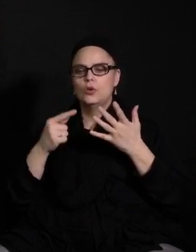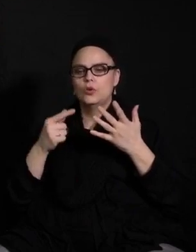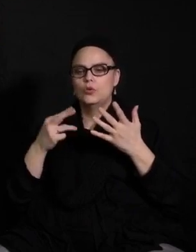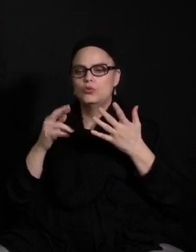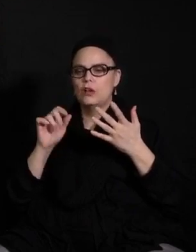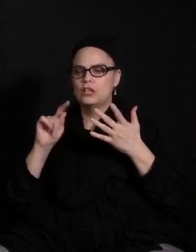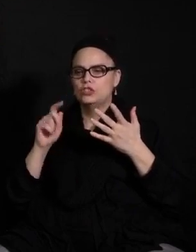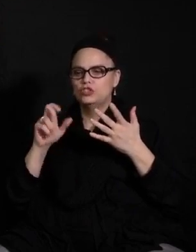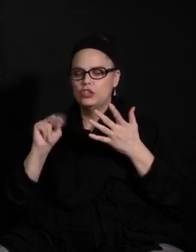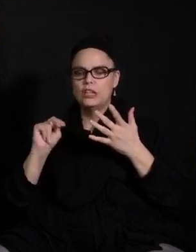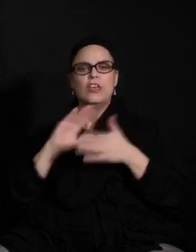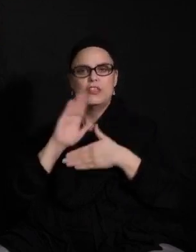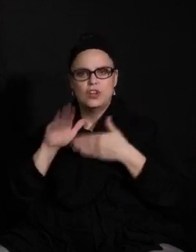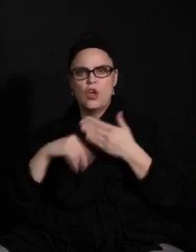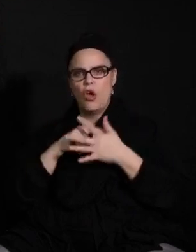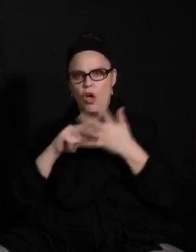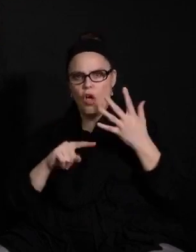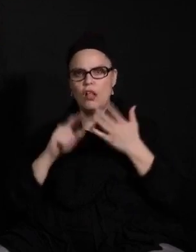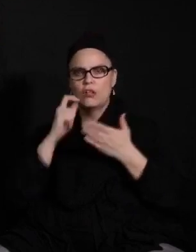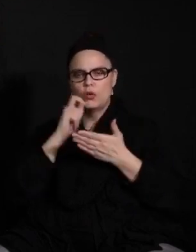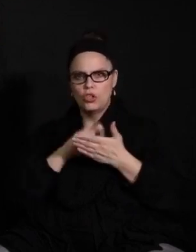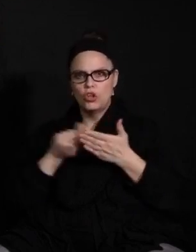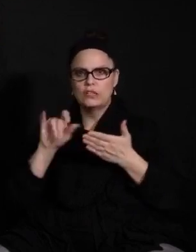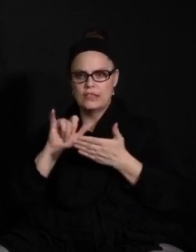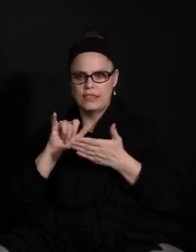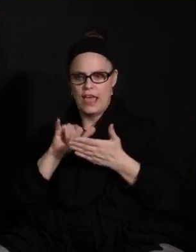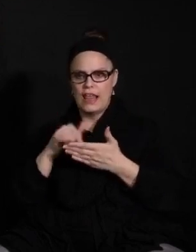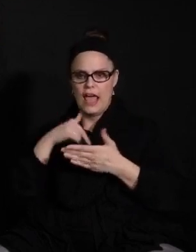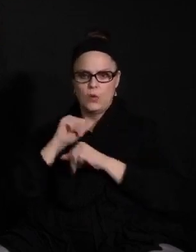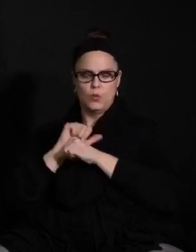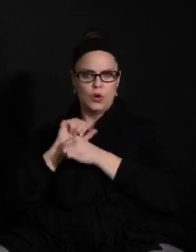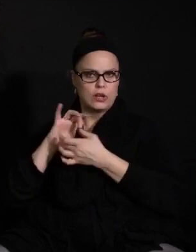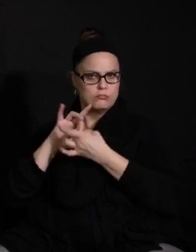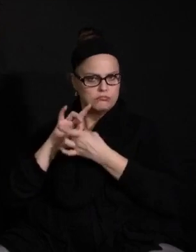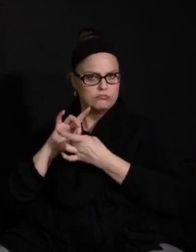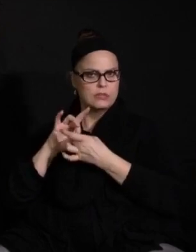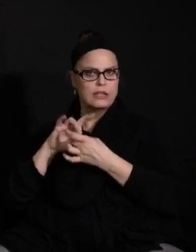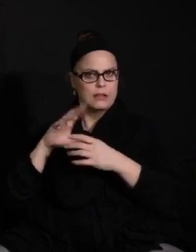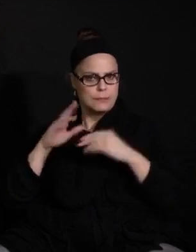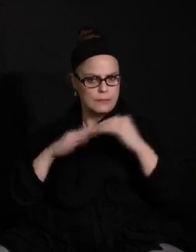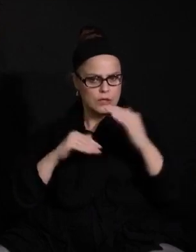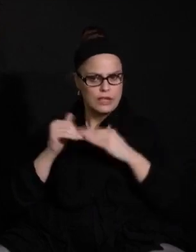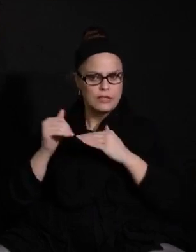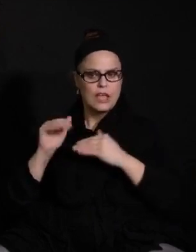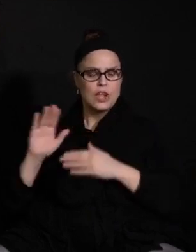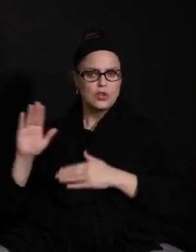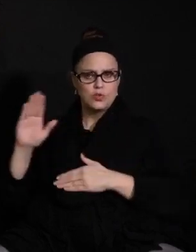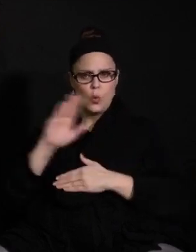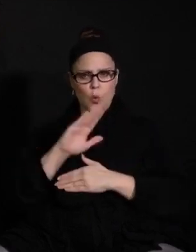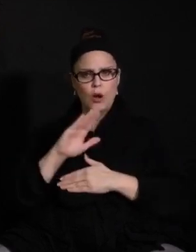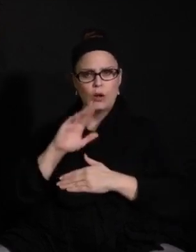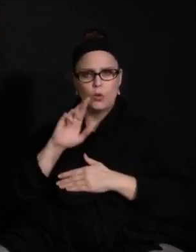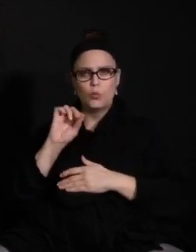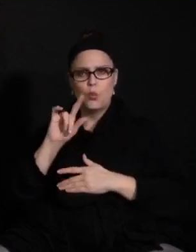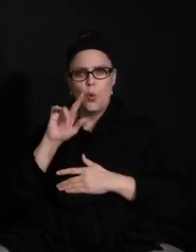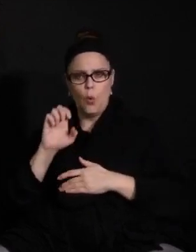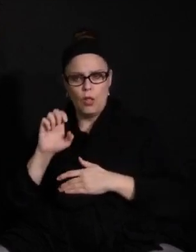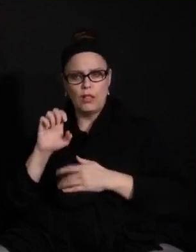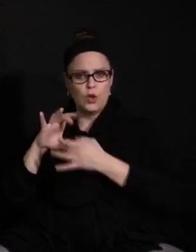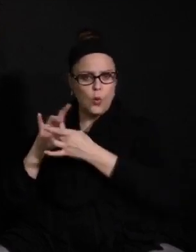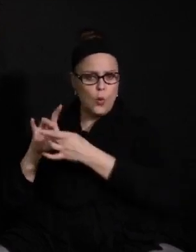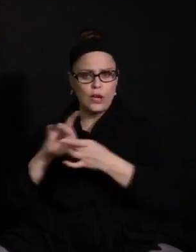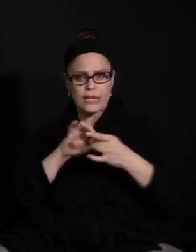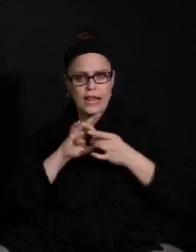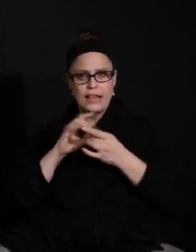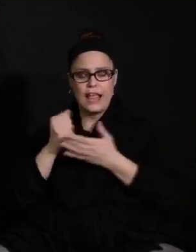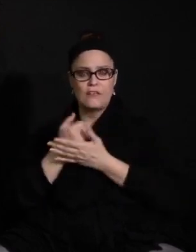buildings. And the central role that you have in coordinating what is seemingly everything is not